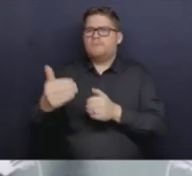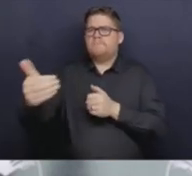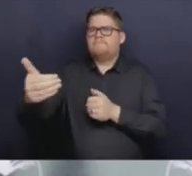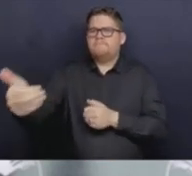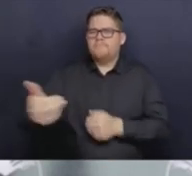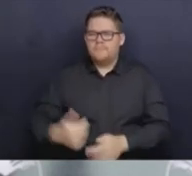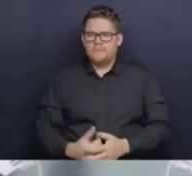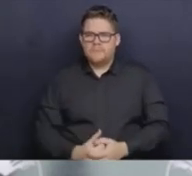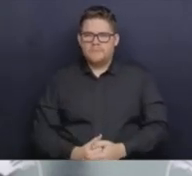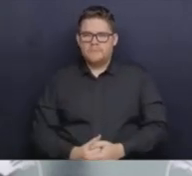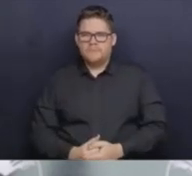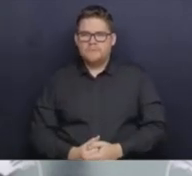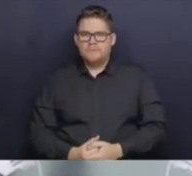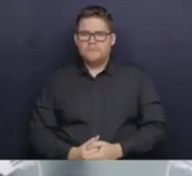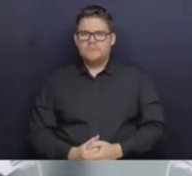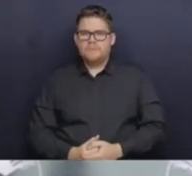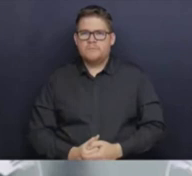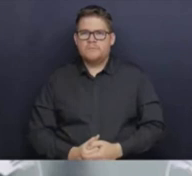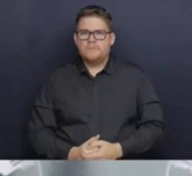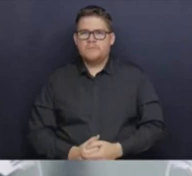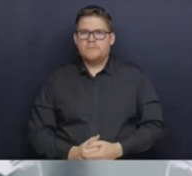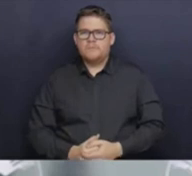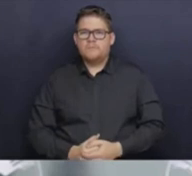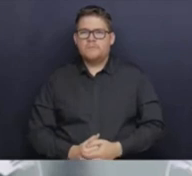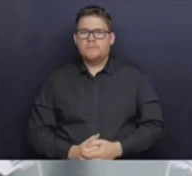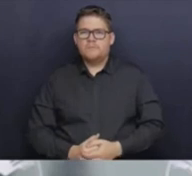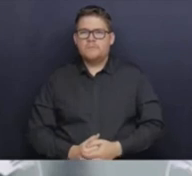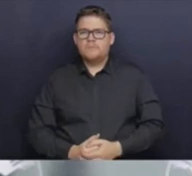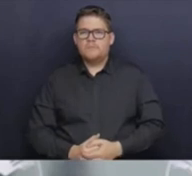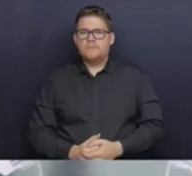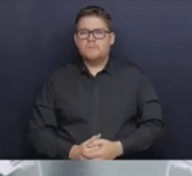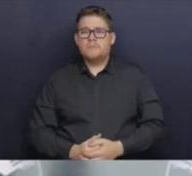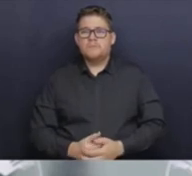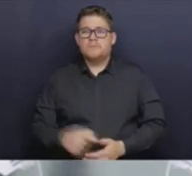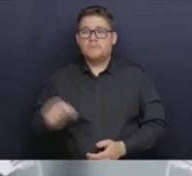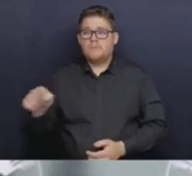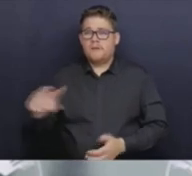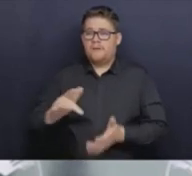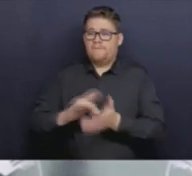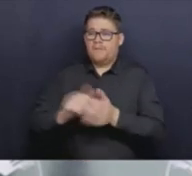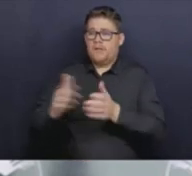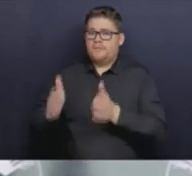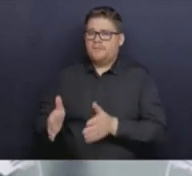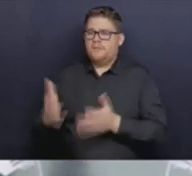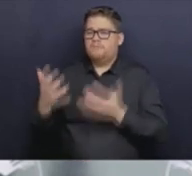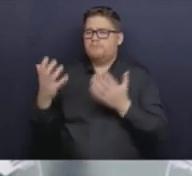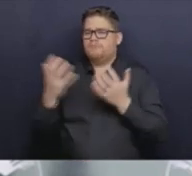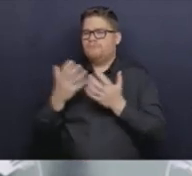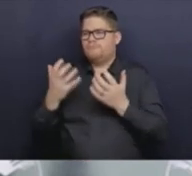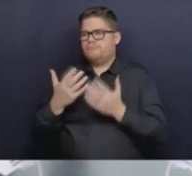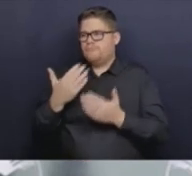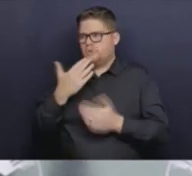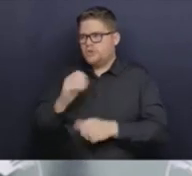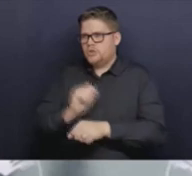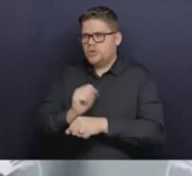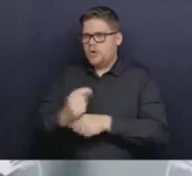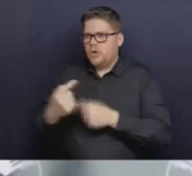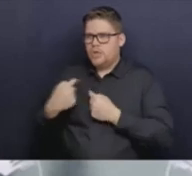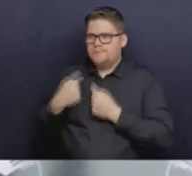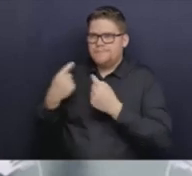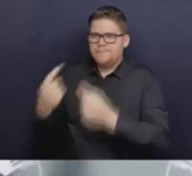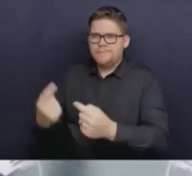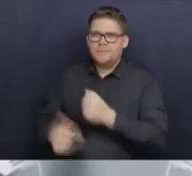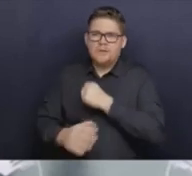But I think it's fair to say that our pharmacists have done exceptional work this fall, both in supporting people in getting the